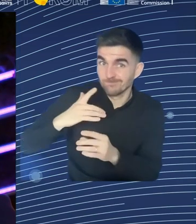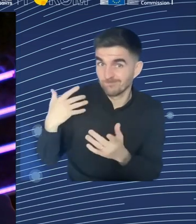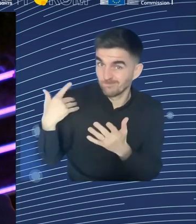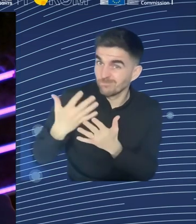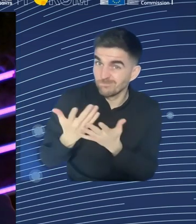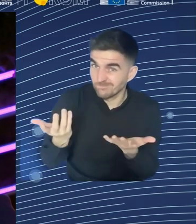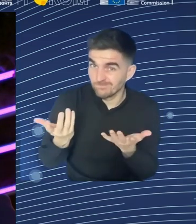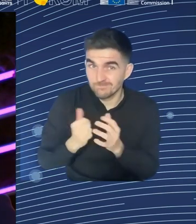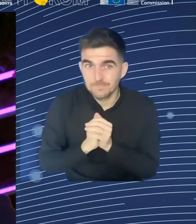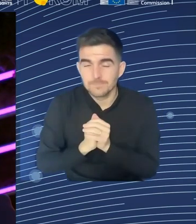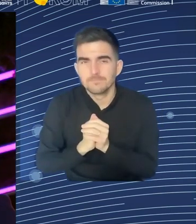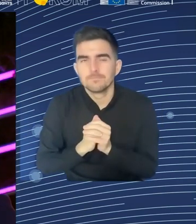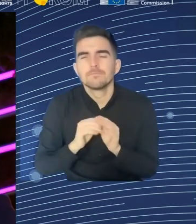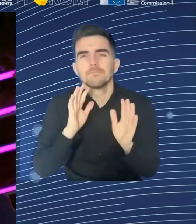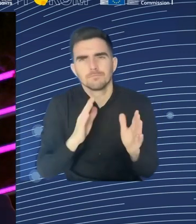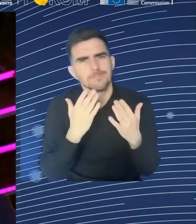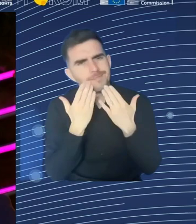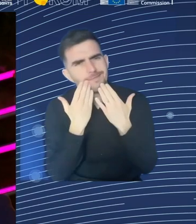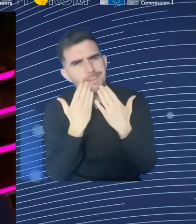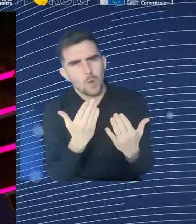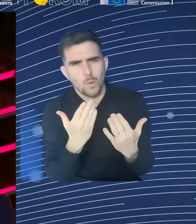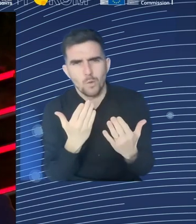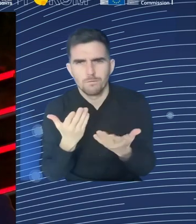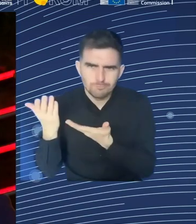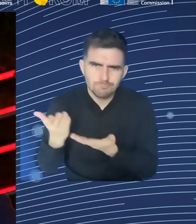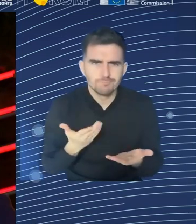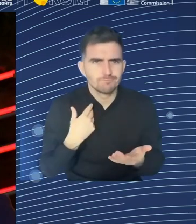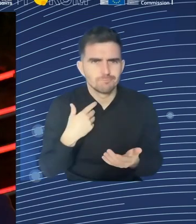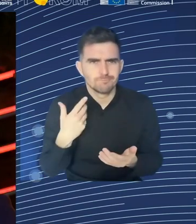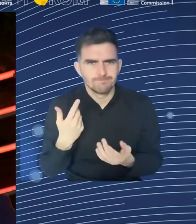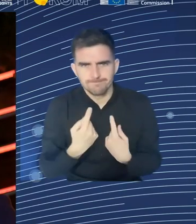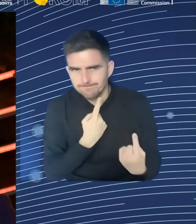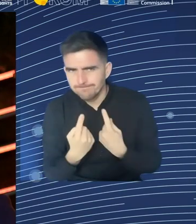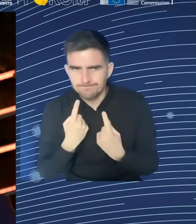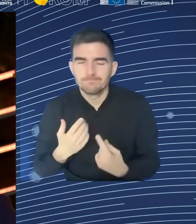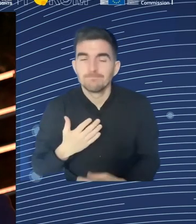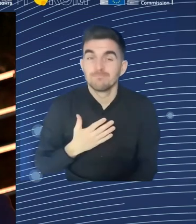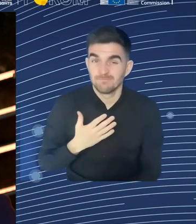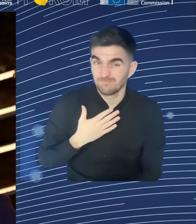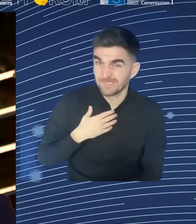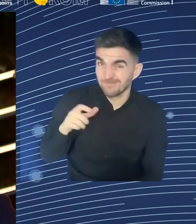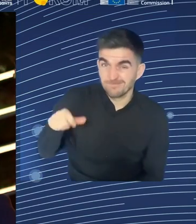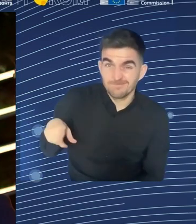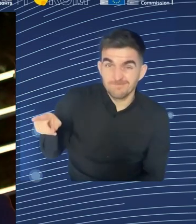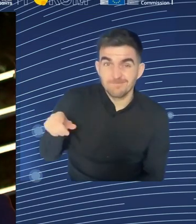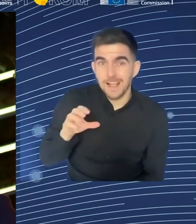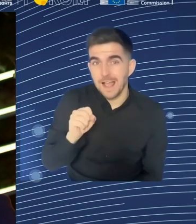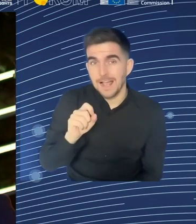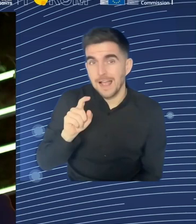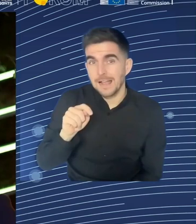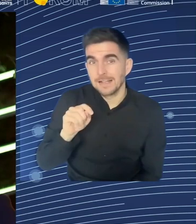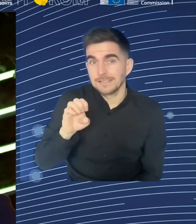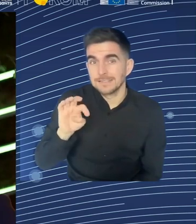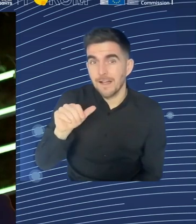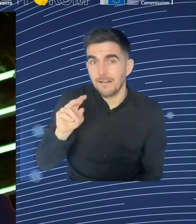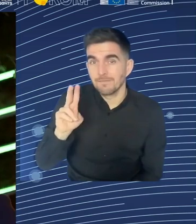advisor on workers' participation and artificial intelligence. And so we completely agree with you. The two go firmly